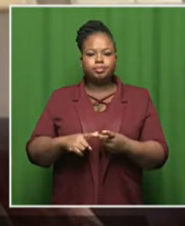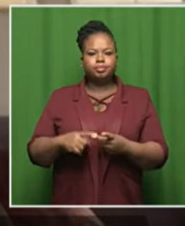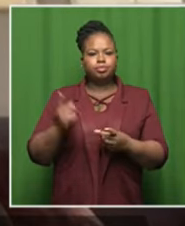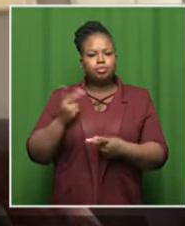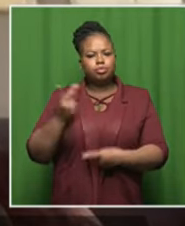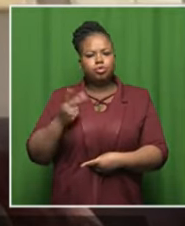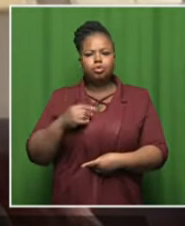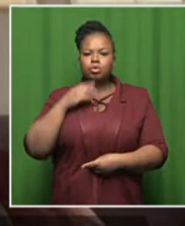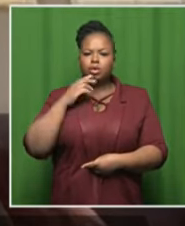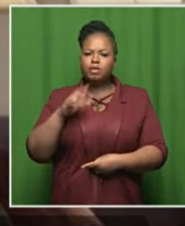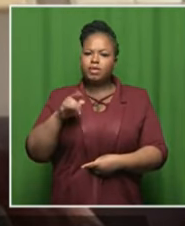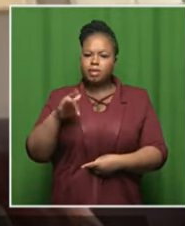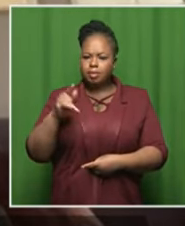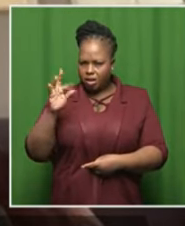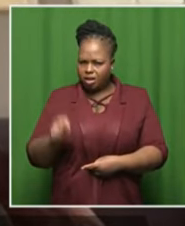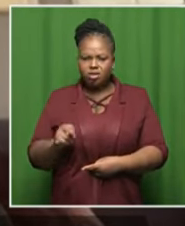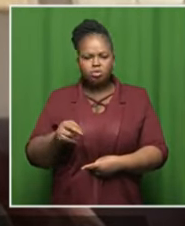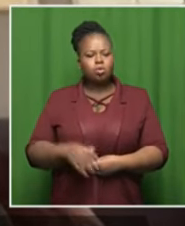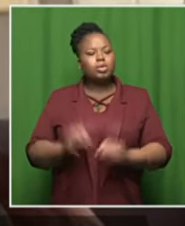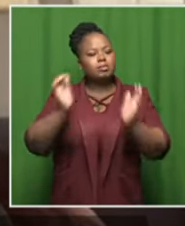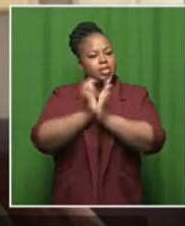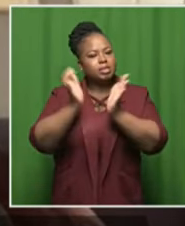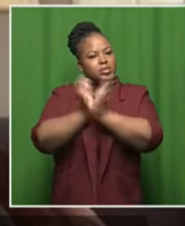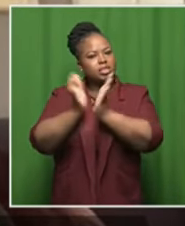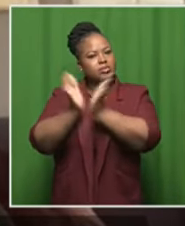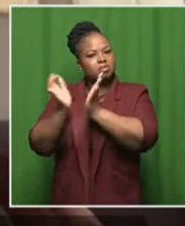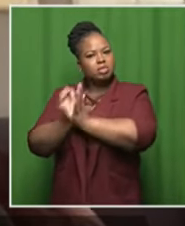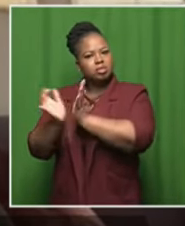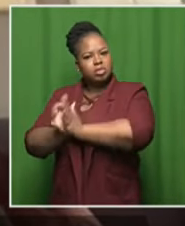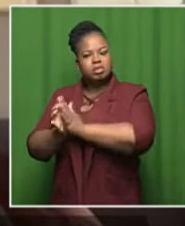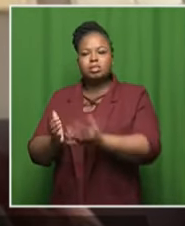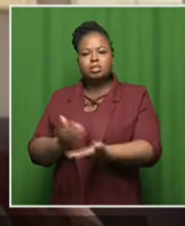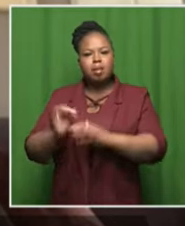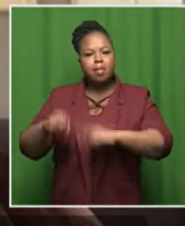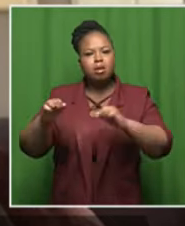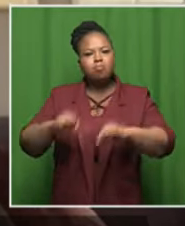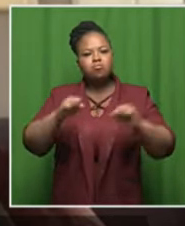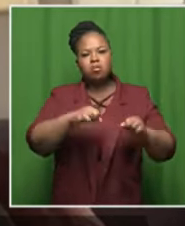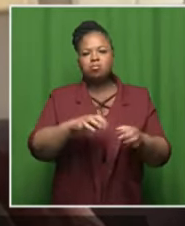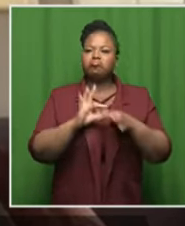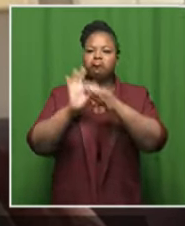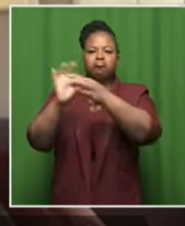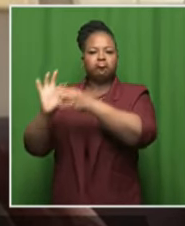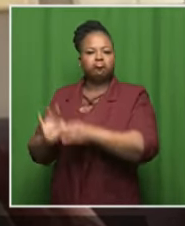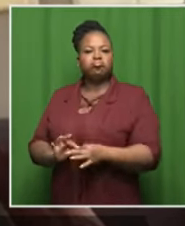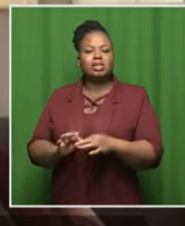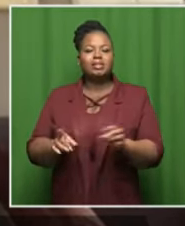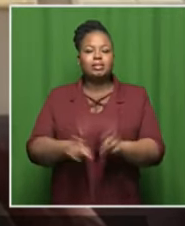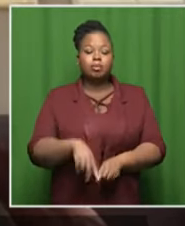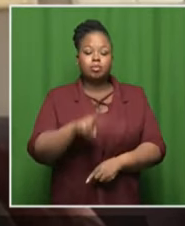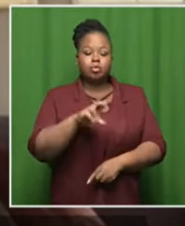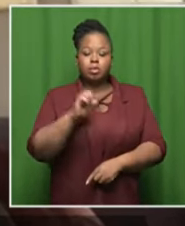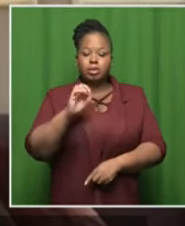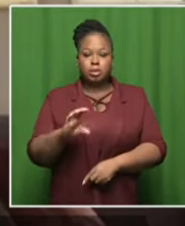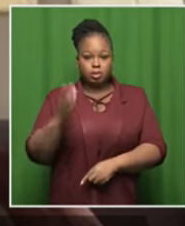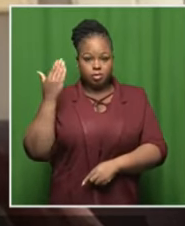endorsement very soon from first happen so we're having meetings we are moving the needle the same goes for ufc that has never